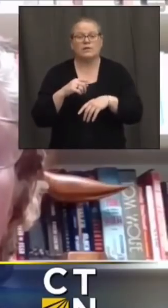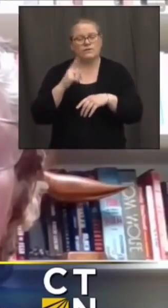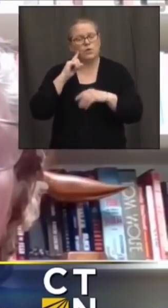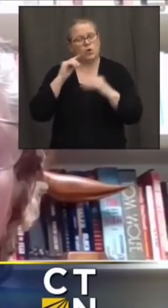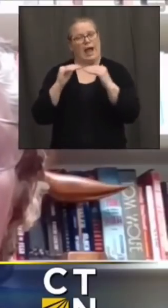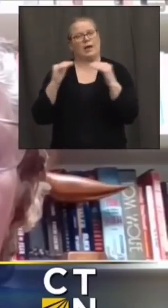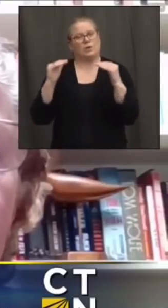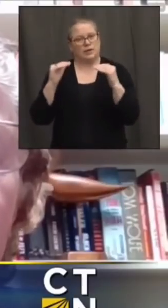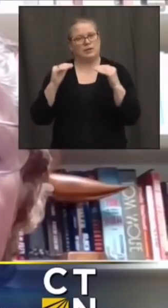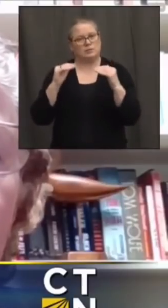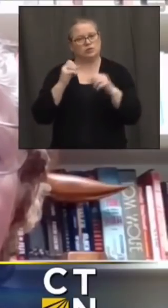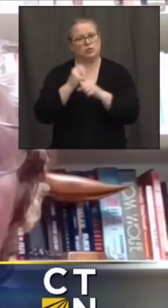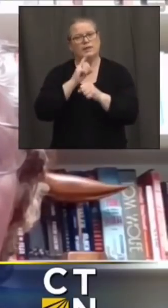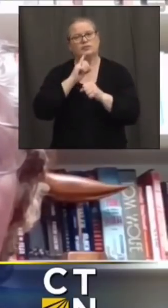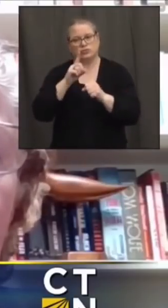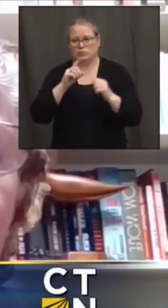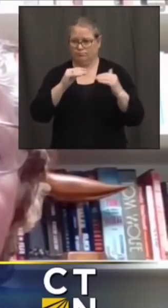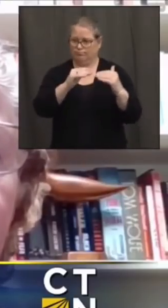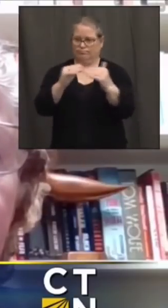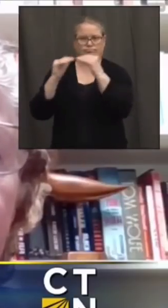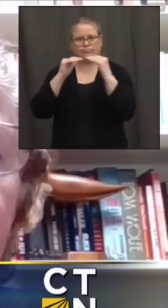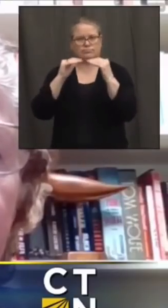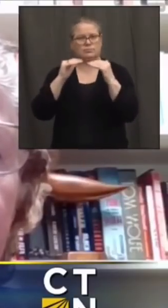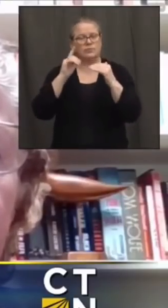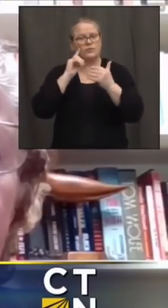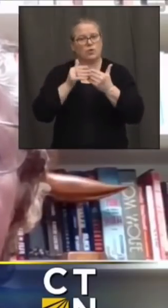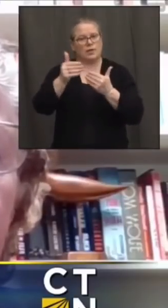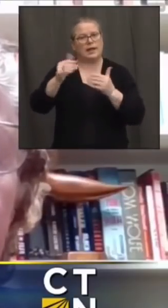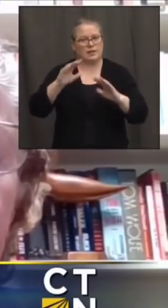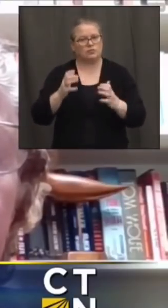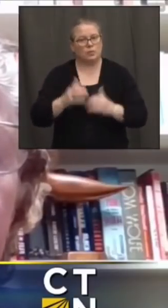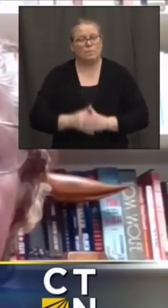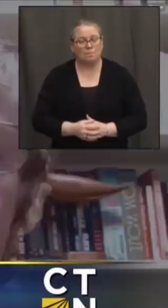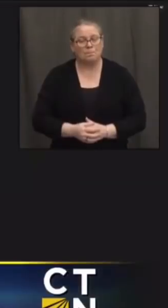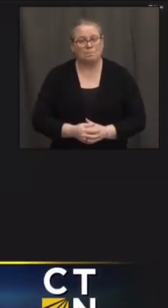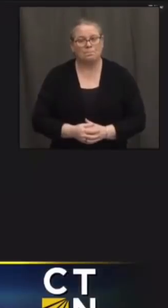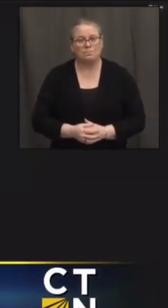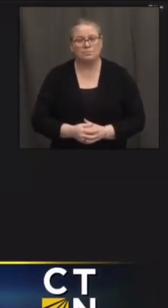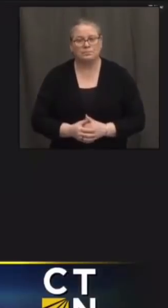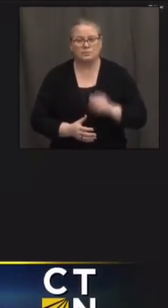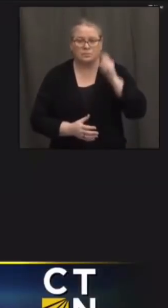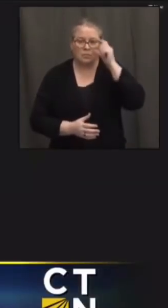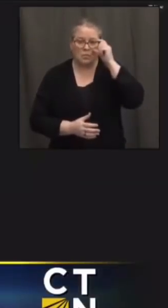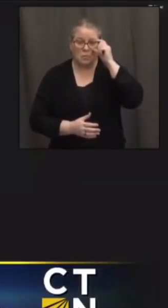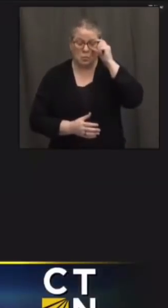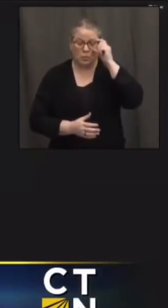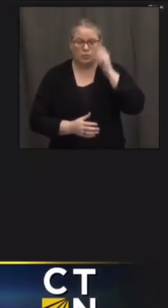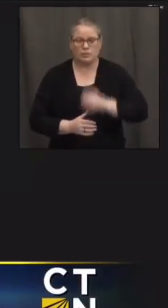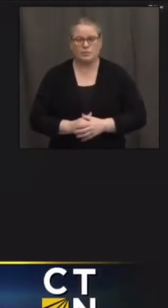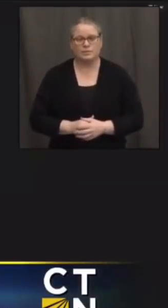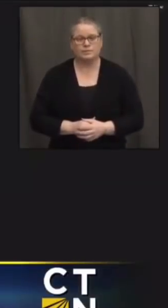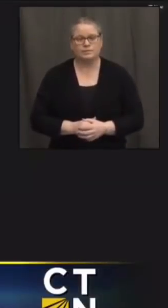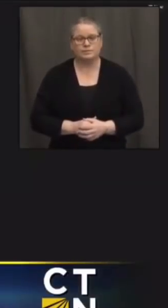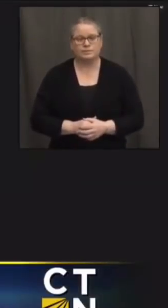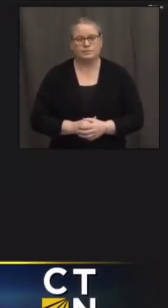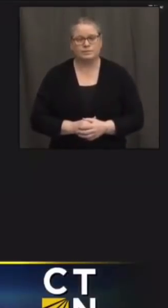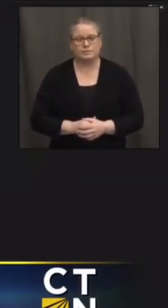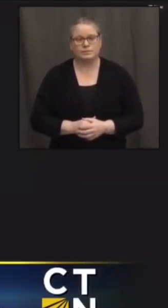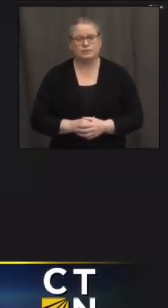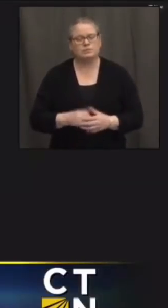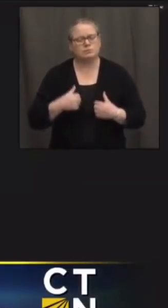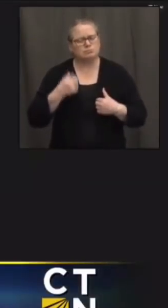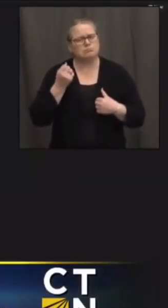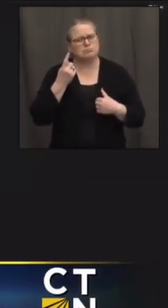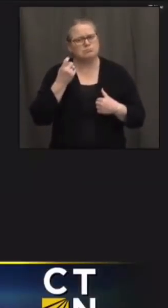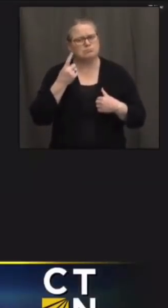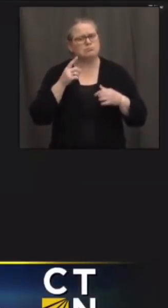for rolling out this next group i guess i i understand the the definitions of like within